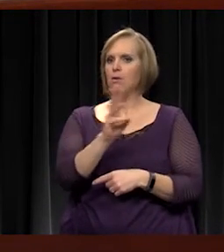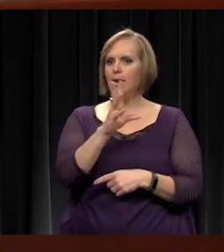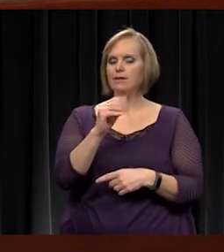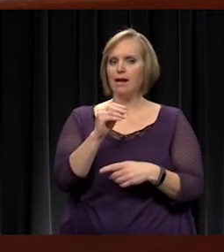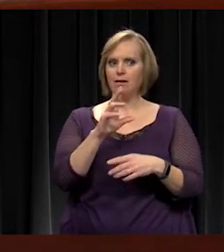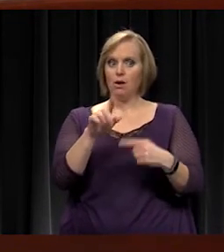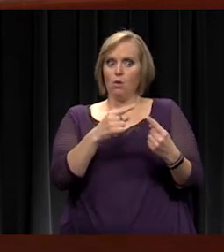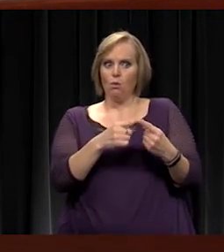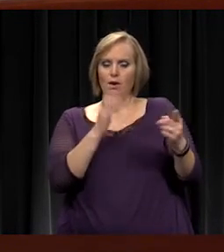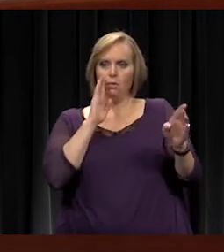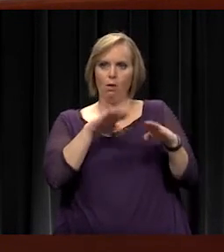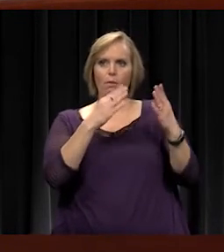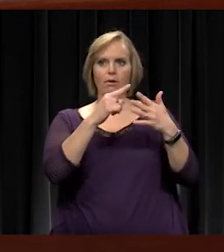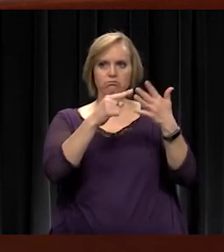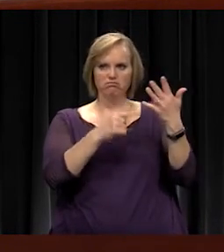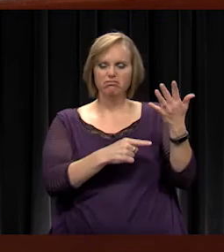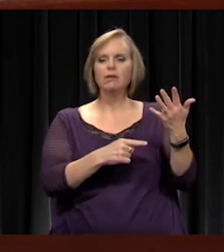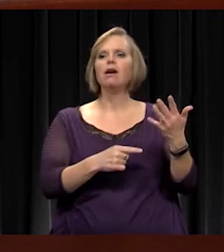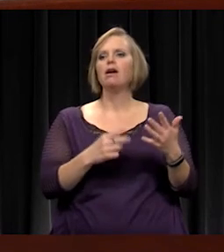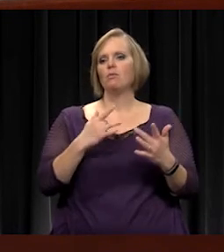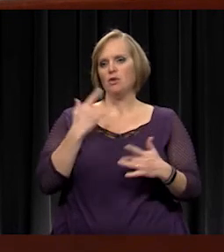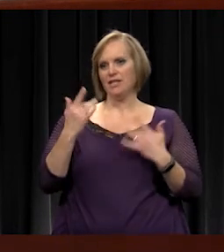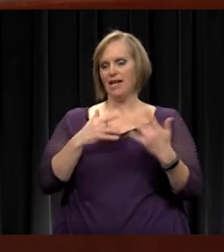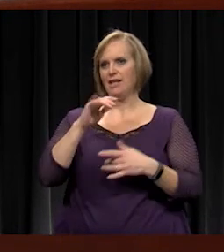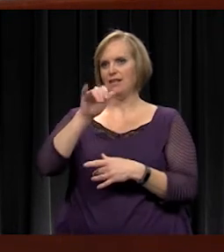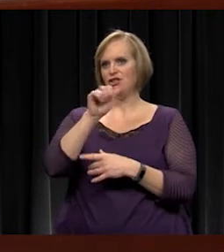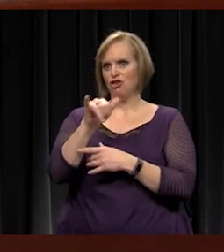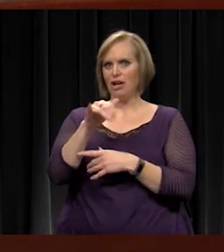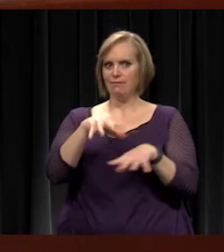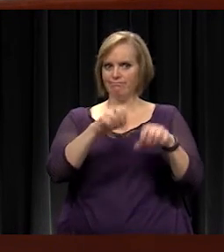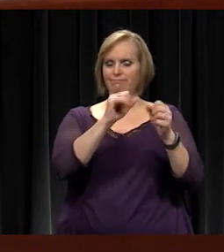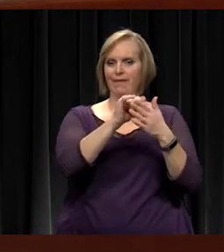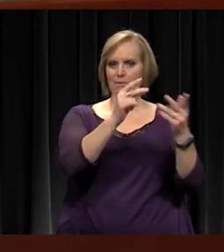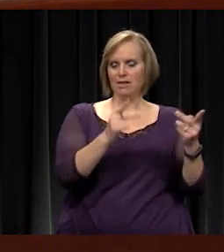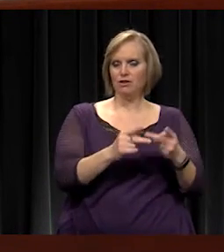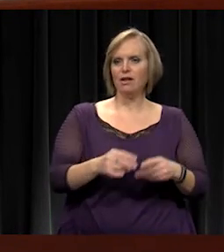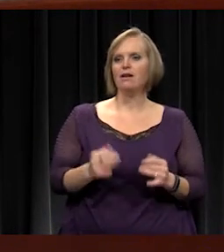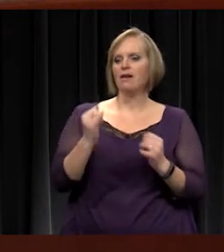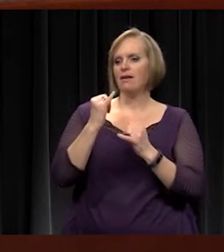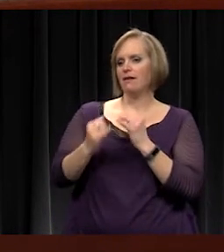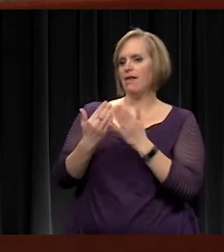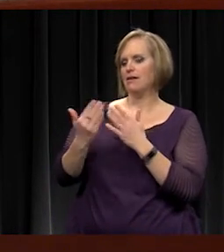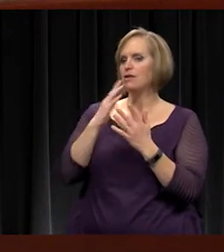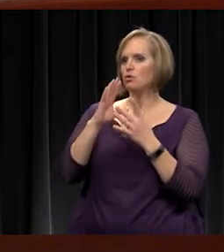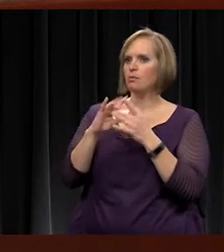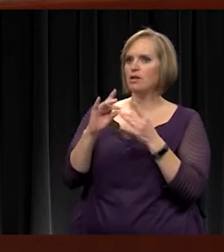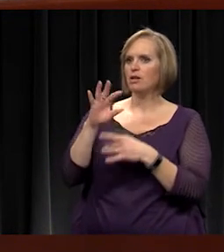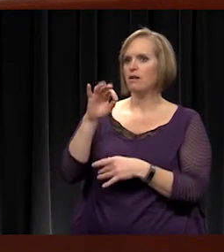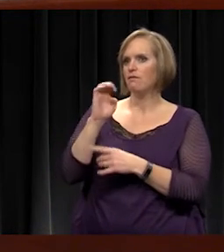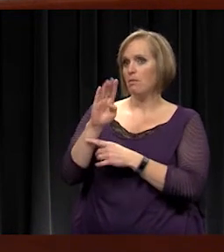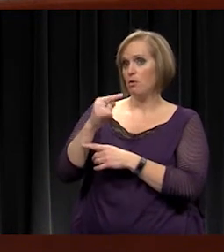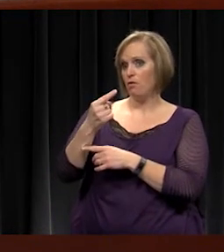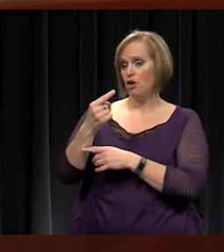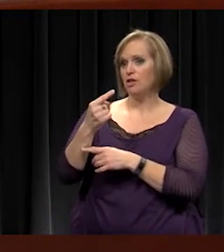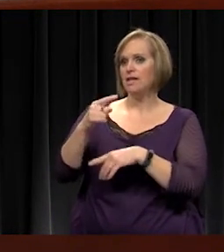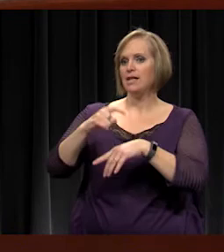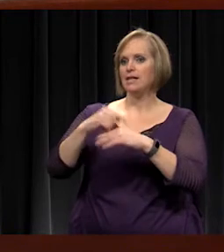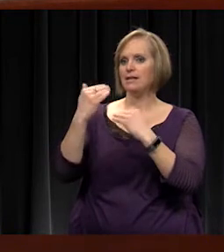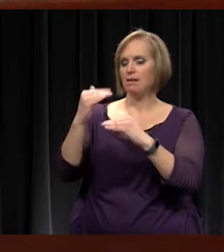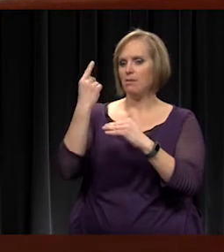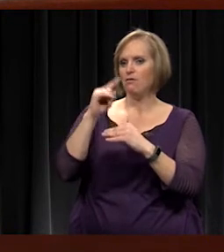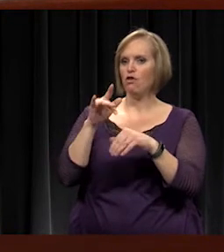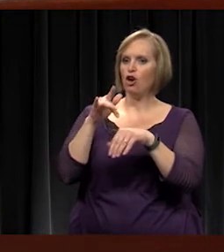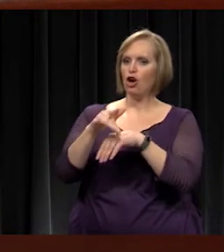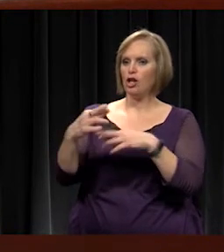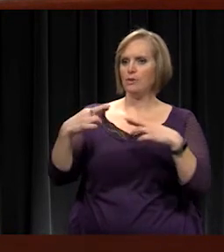school. But we're excited to have Jay on board. And the last thing I want to mention is that February 1st is the deadline in our agreement for early